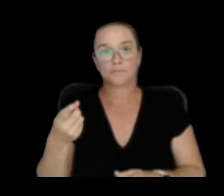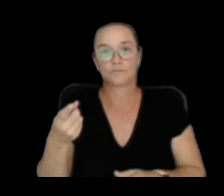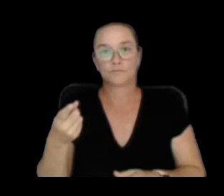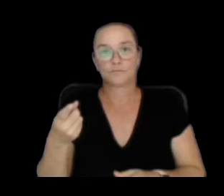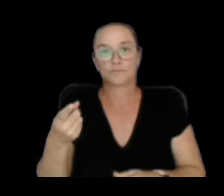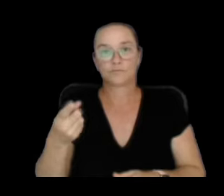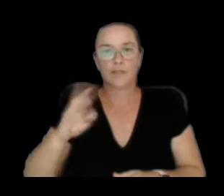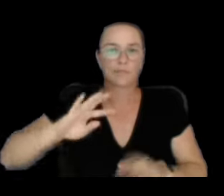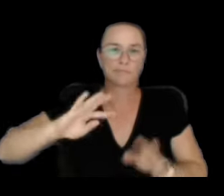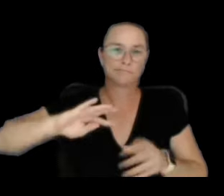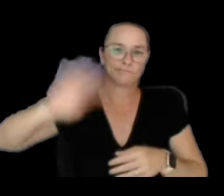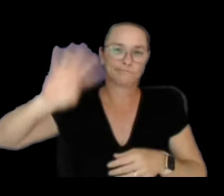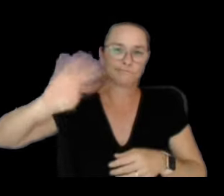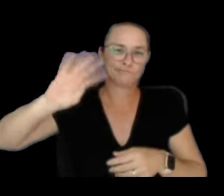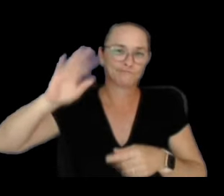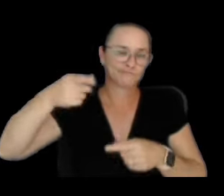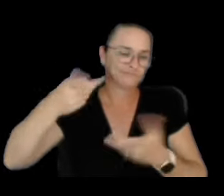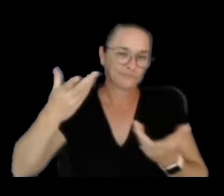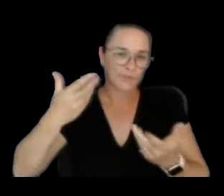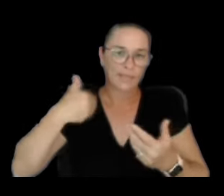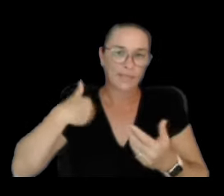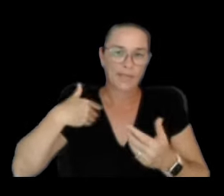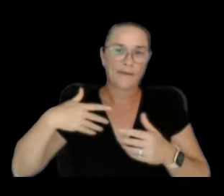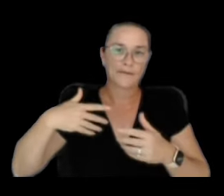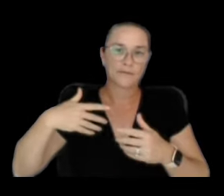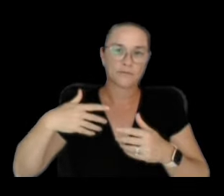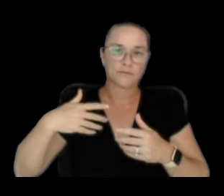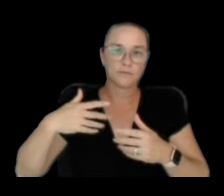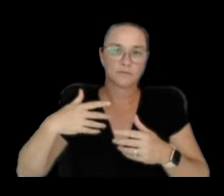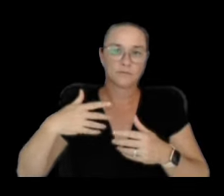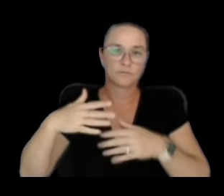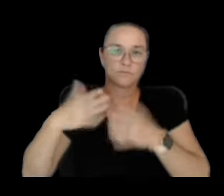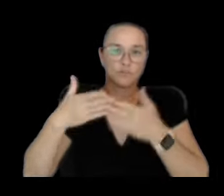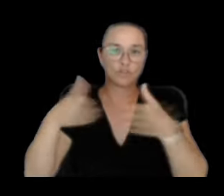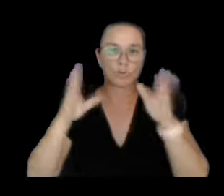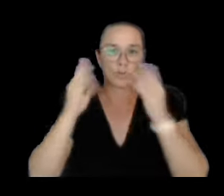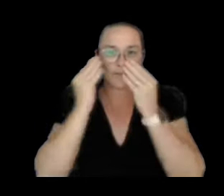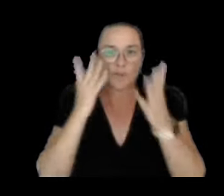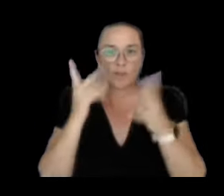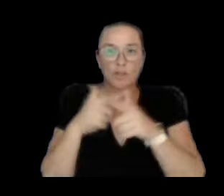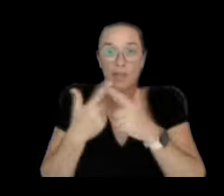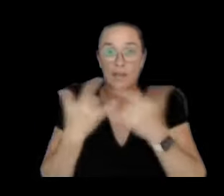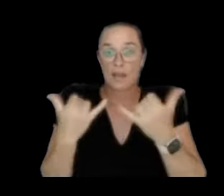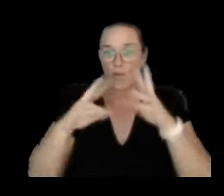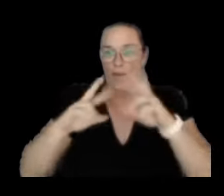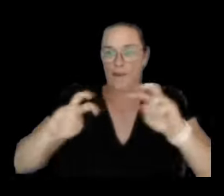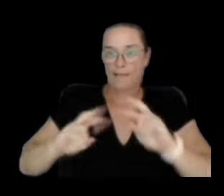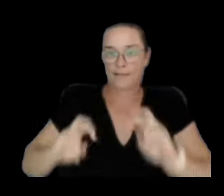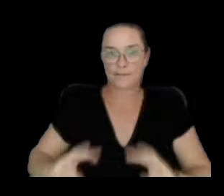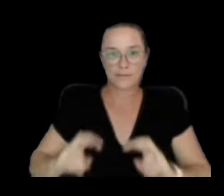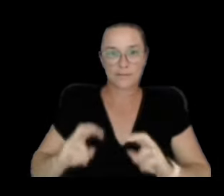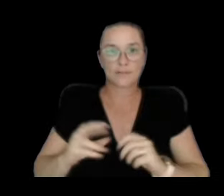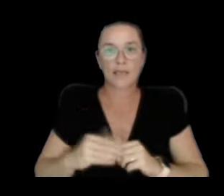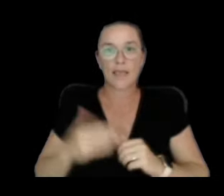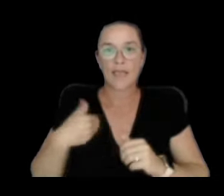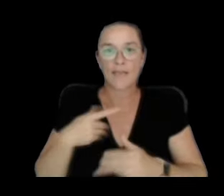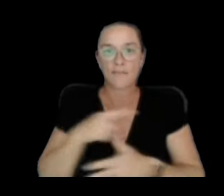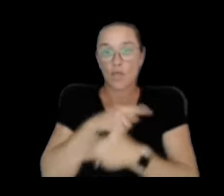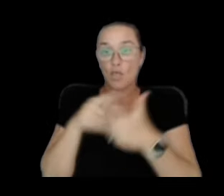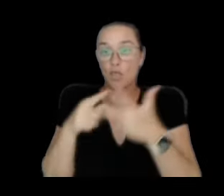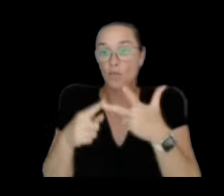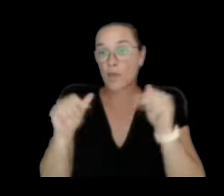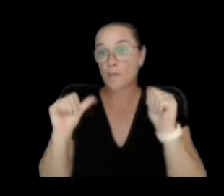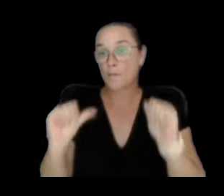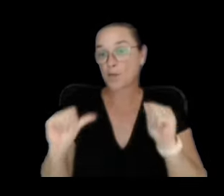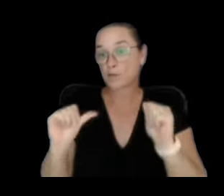analysis. Maybe this is the wrong one here. But essentially, there are three possible outcomes